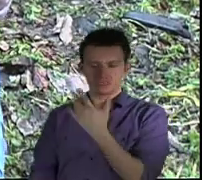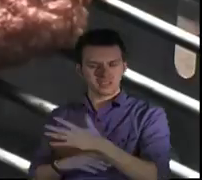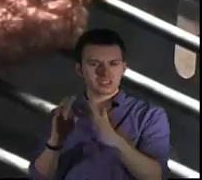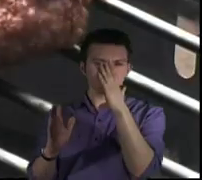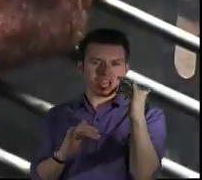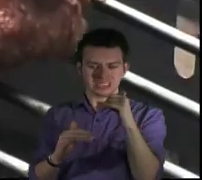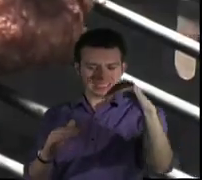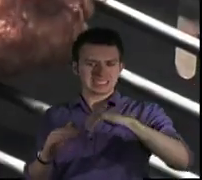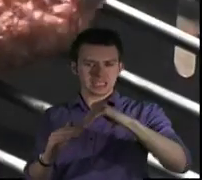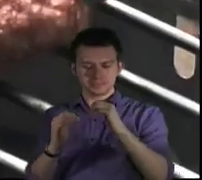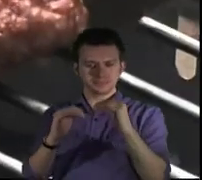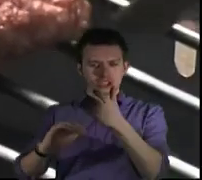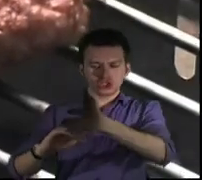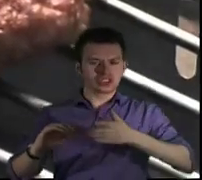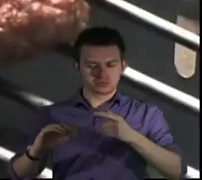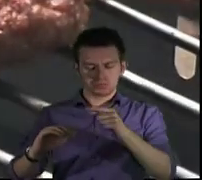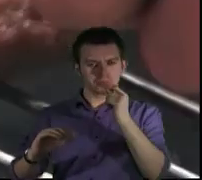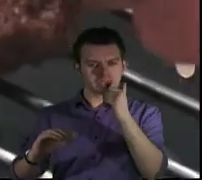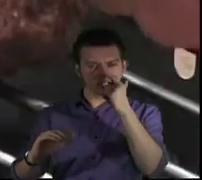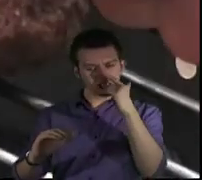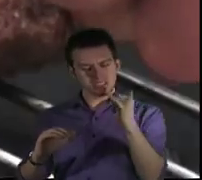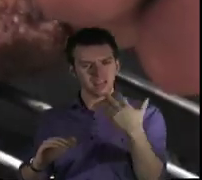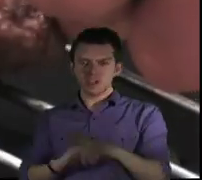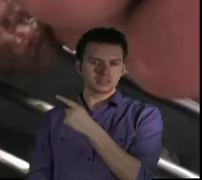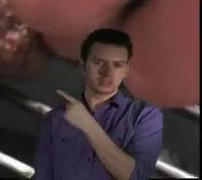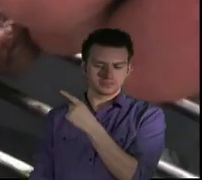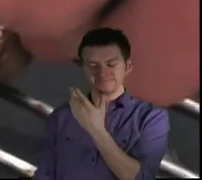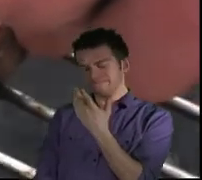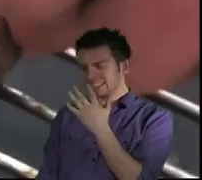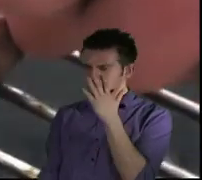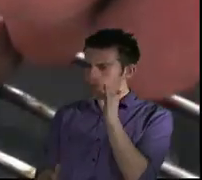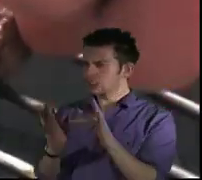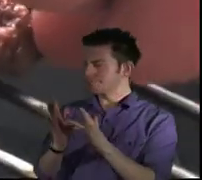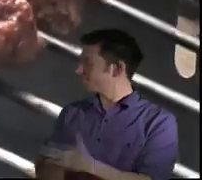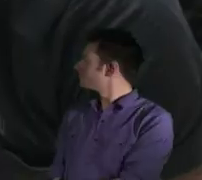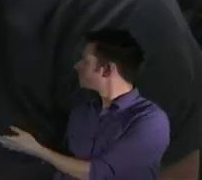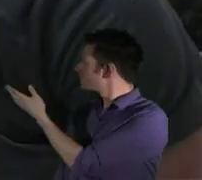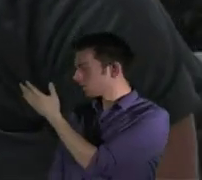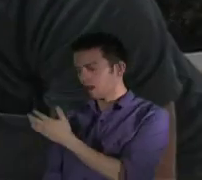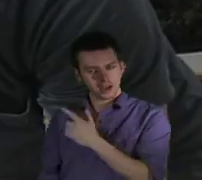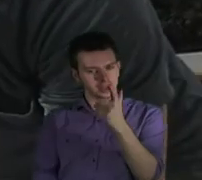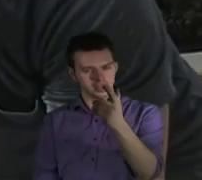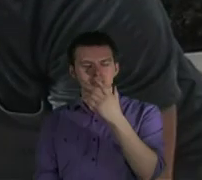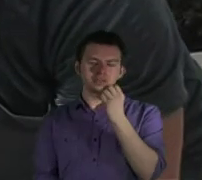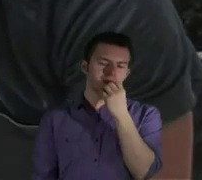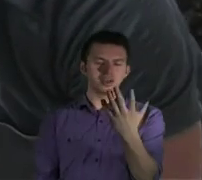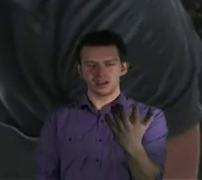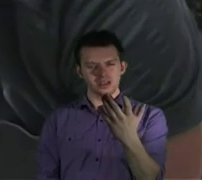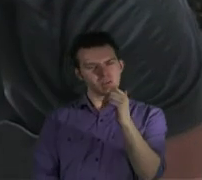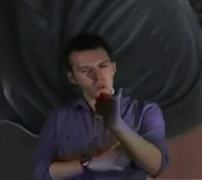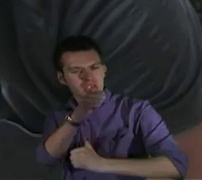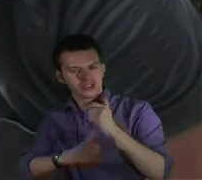Food poisoning. Make sure to cut the meat first, and make sure that there is no pink left in the middle. Mmm,